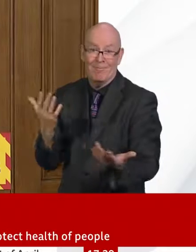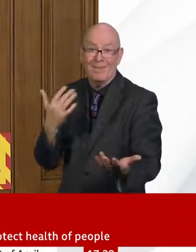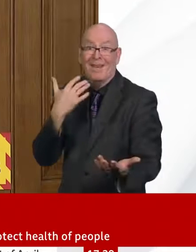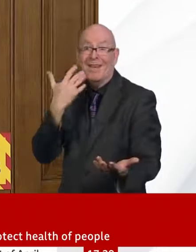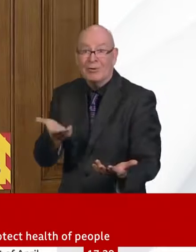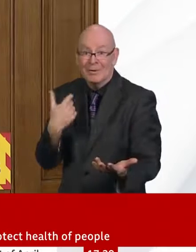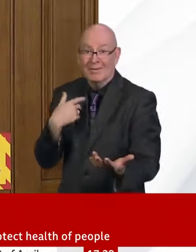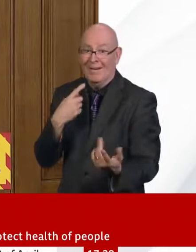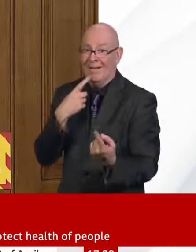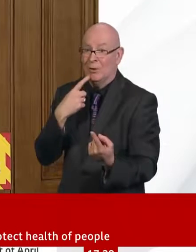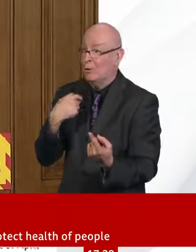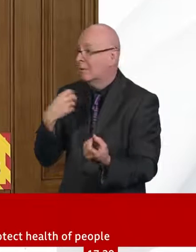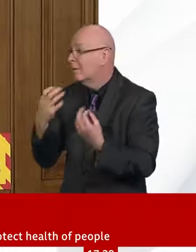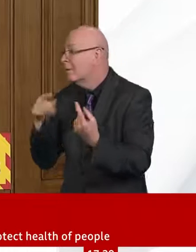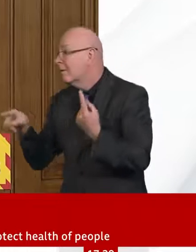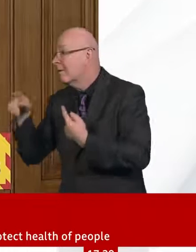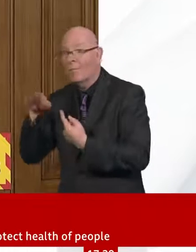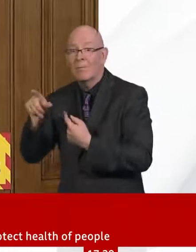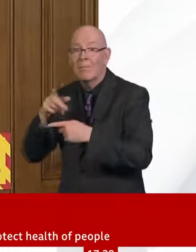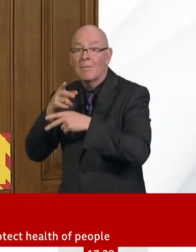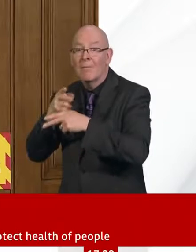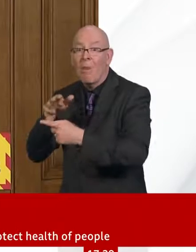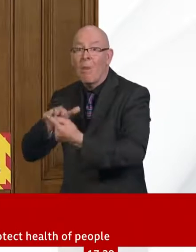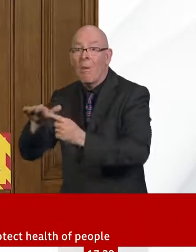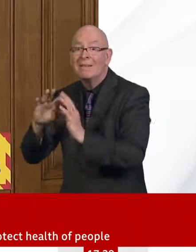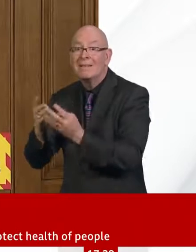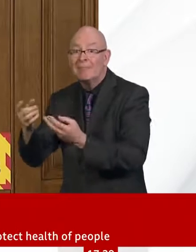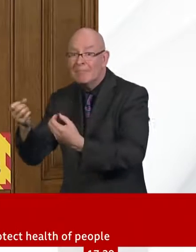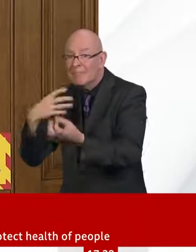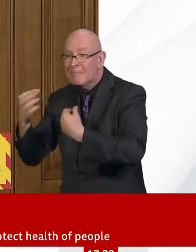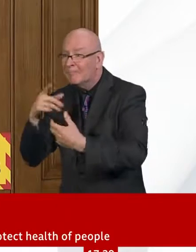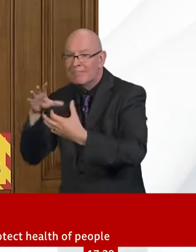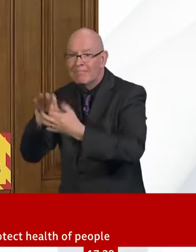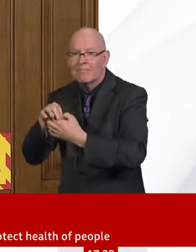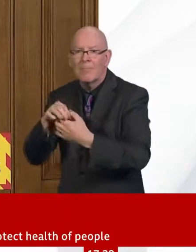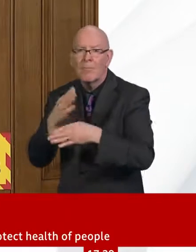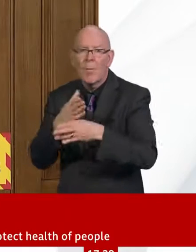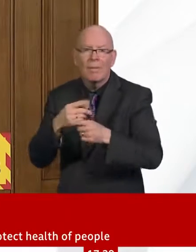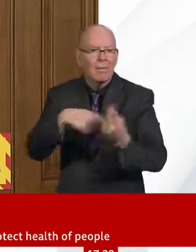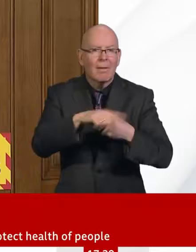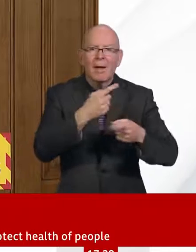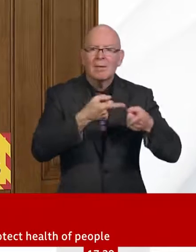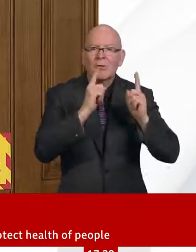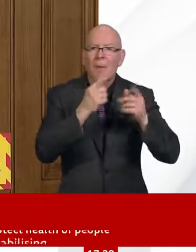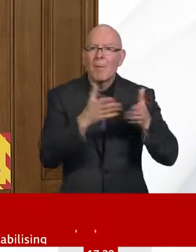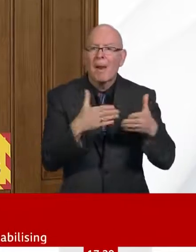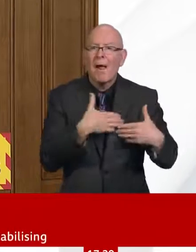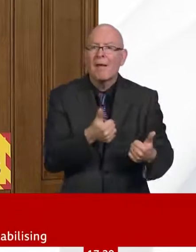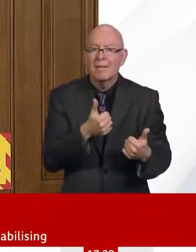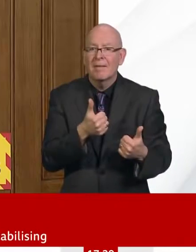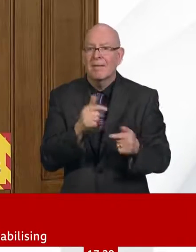in care homes. It doesn't distinguish it will pick the vulnerable. And of course, they will not be immune either. those